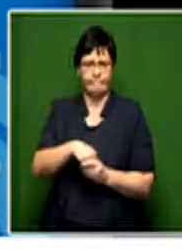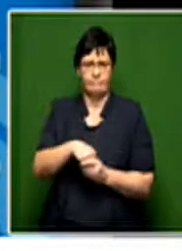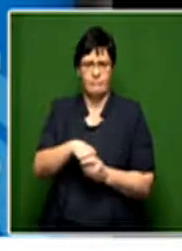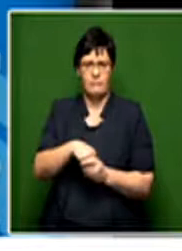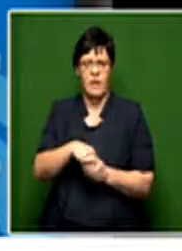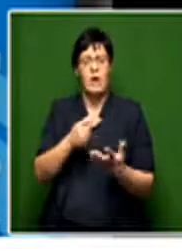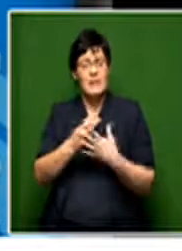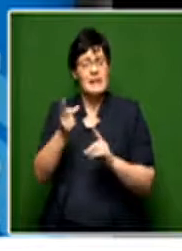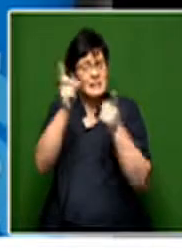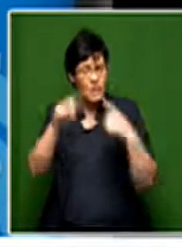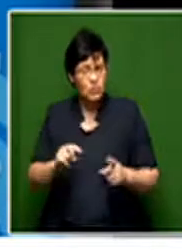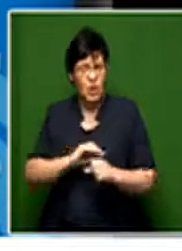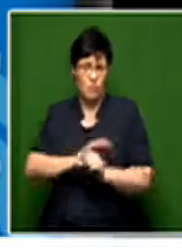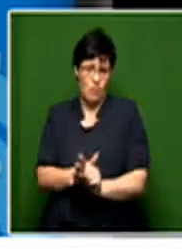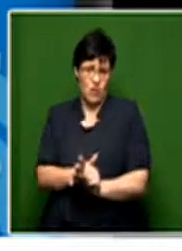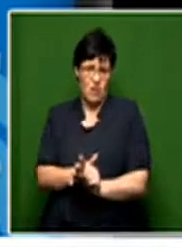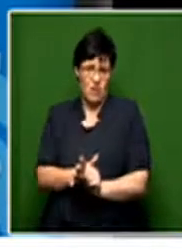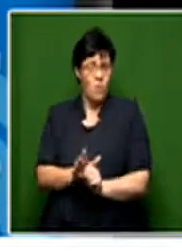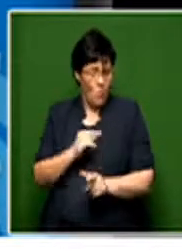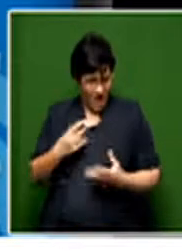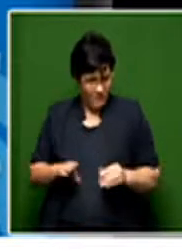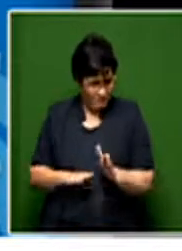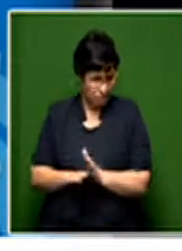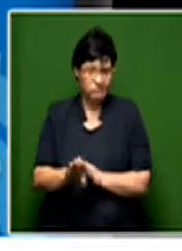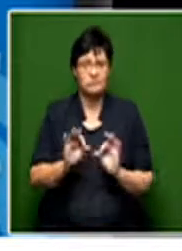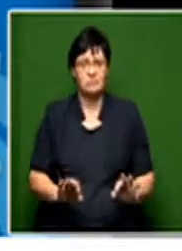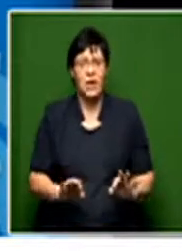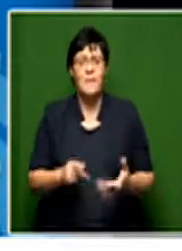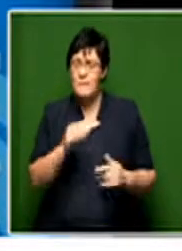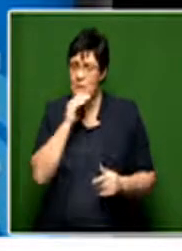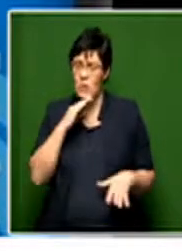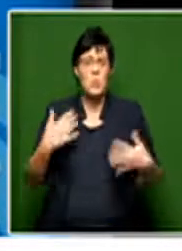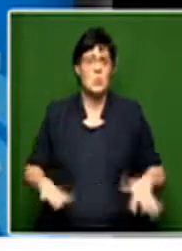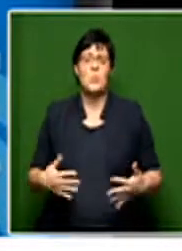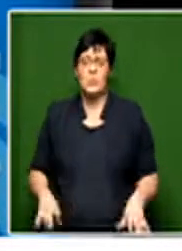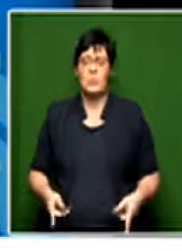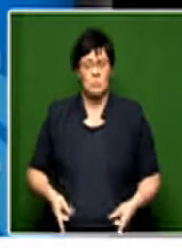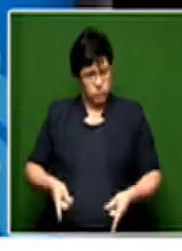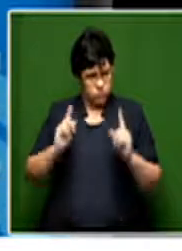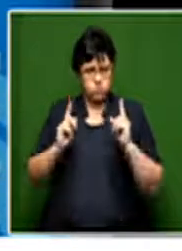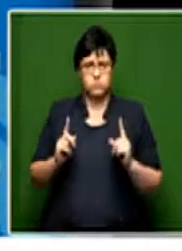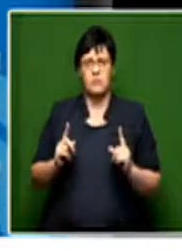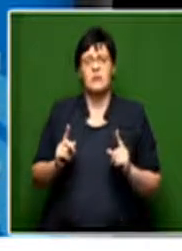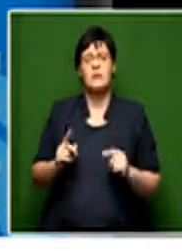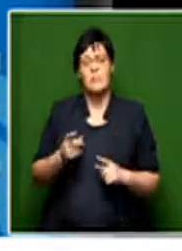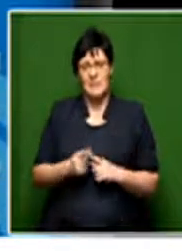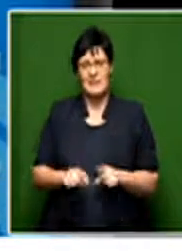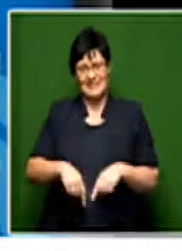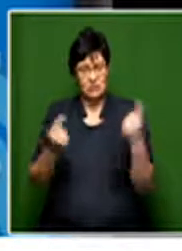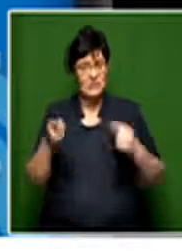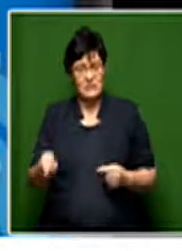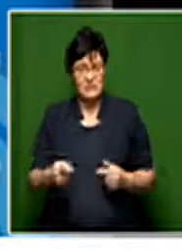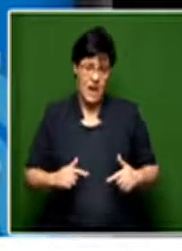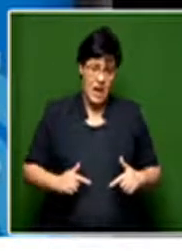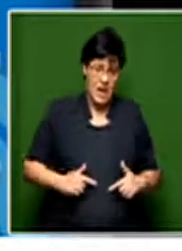with the pandemic, which we are living through, it can be tantamount to a difference between